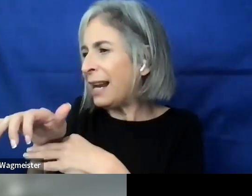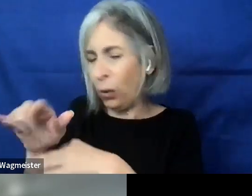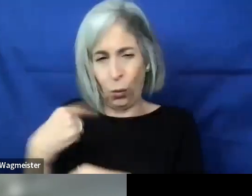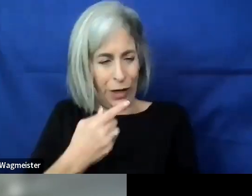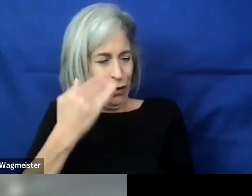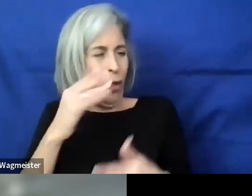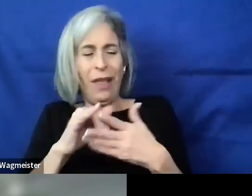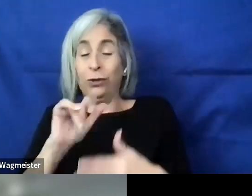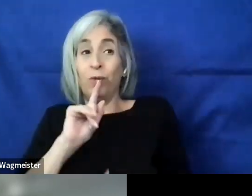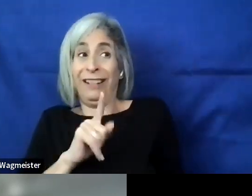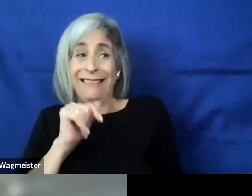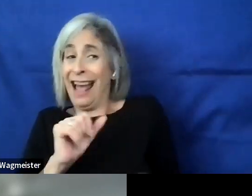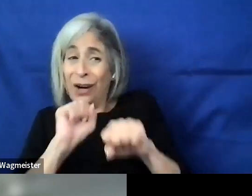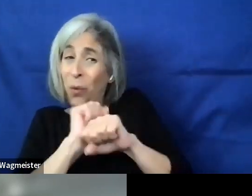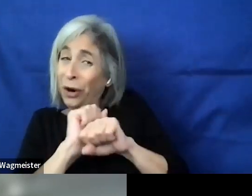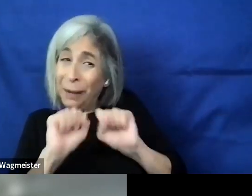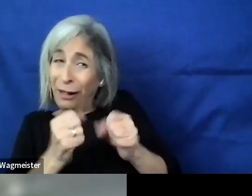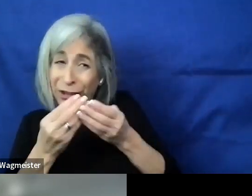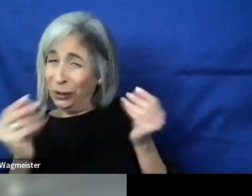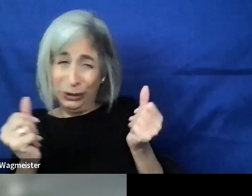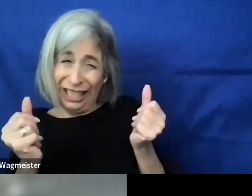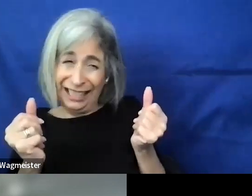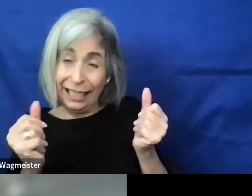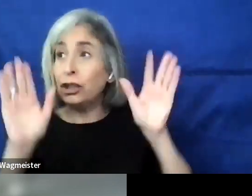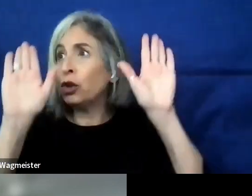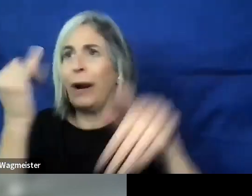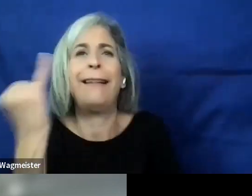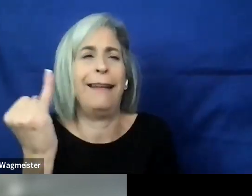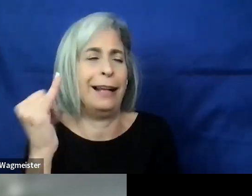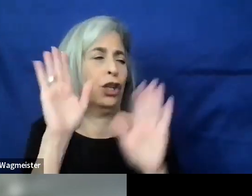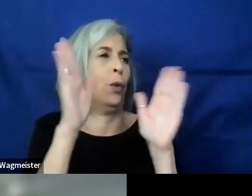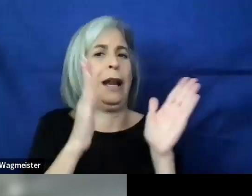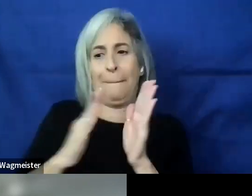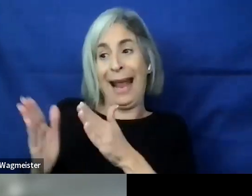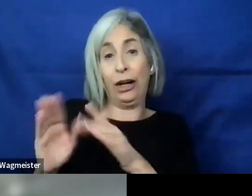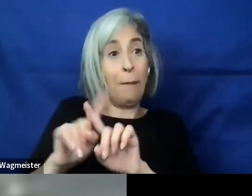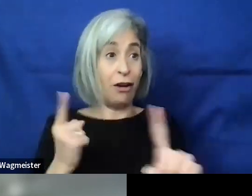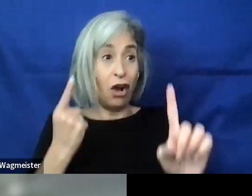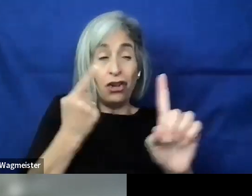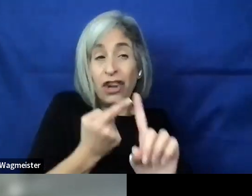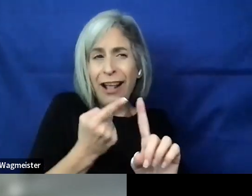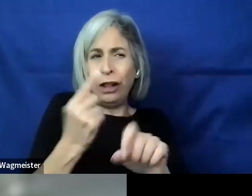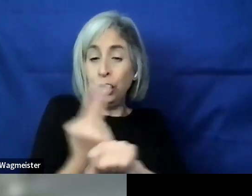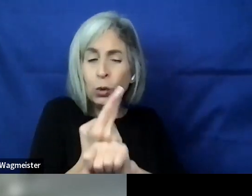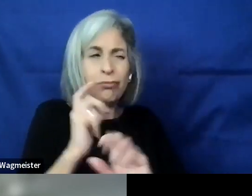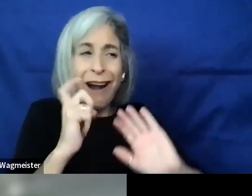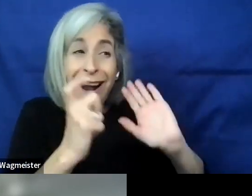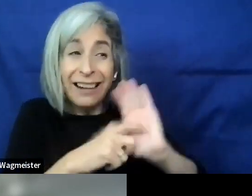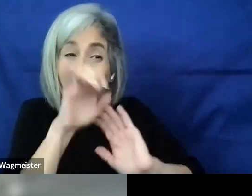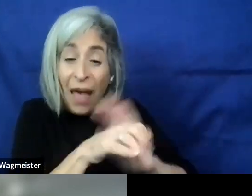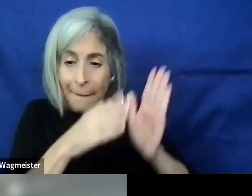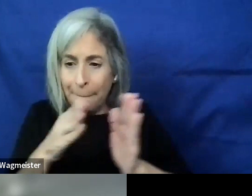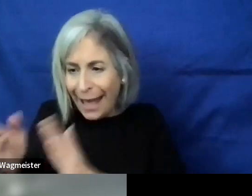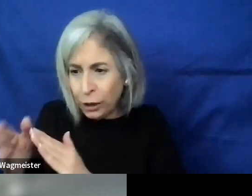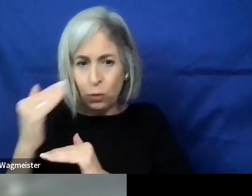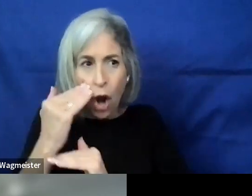that that's really not a workable solution. It's a great idea. It's a great pattern. But until users recognize that pattern and